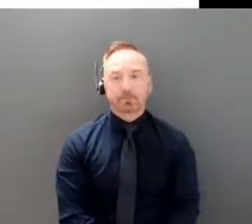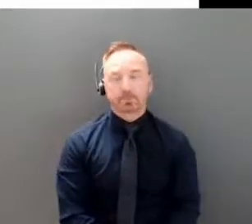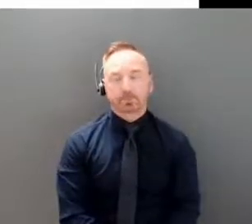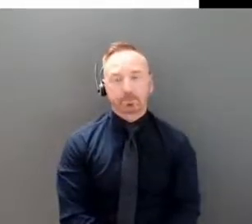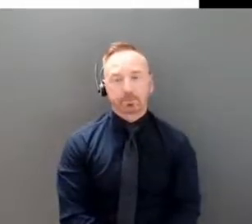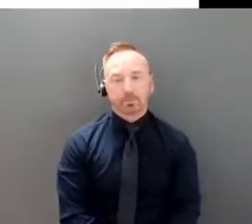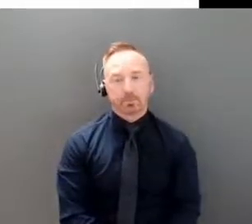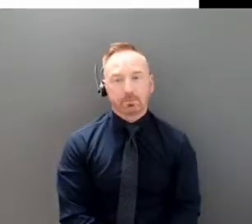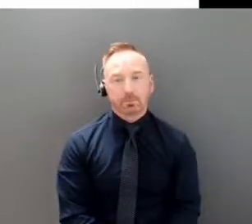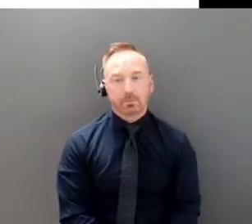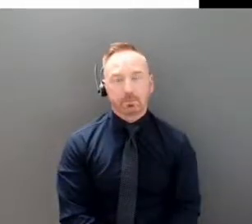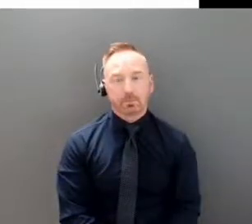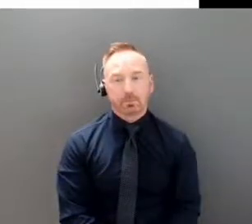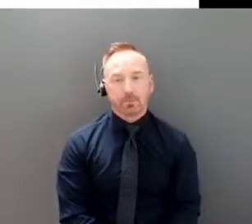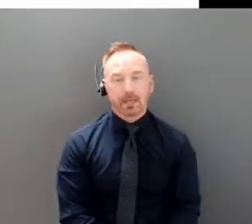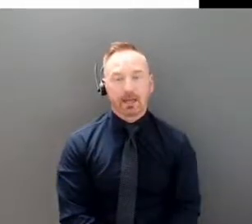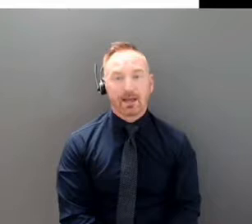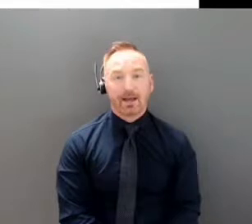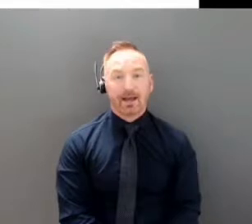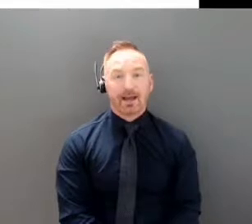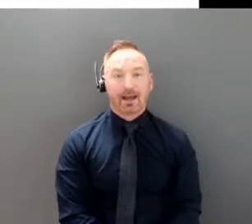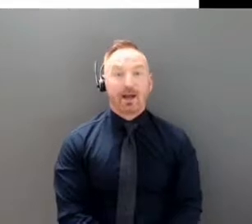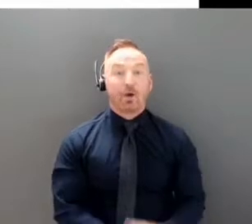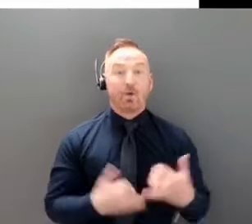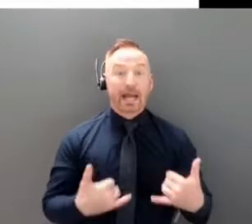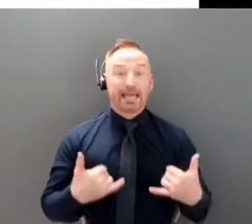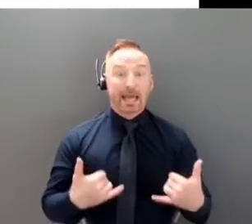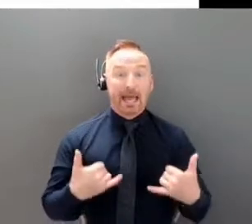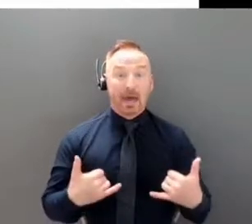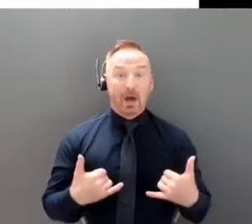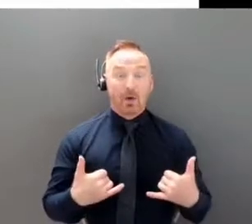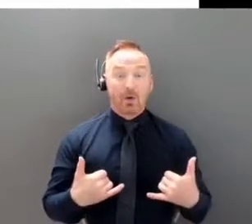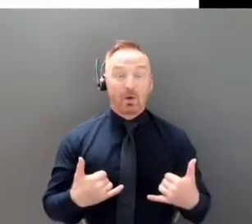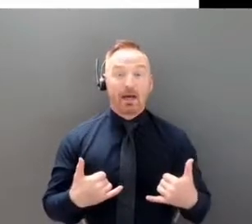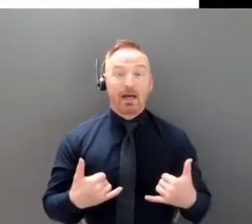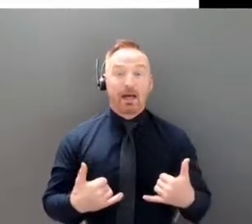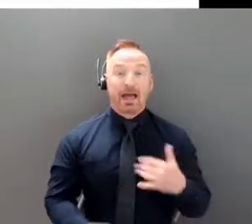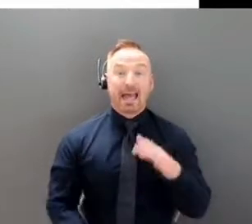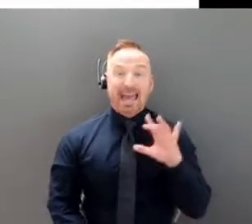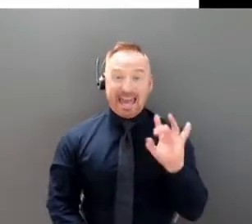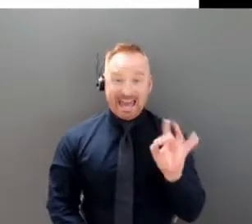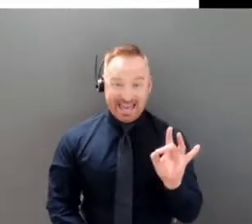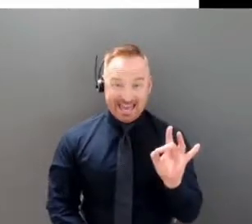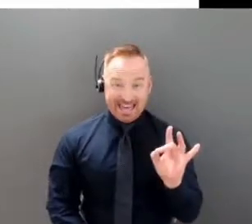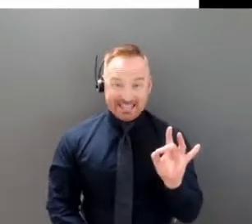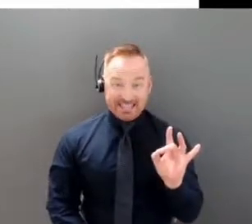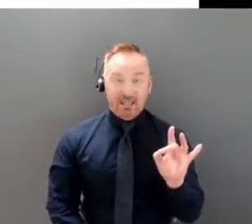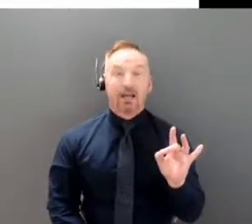eight current hospitalizations in Whitehorse General Hospital.